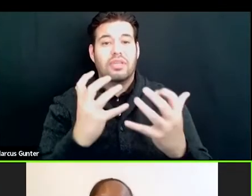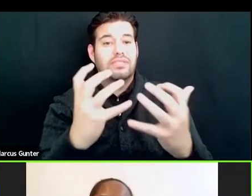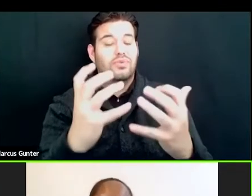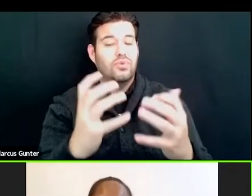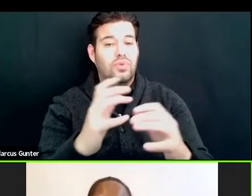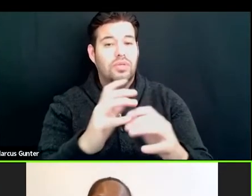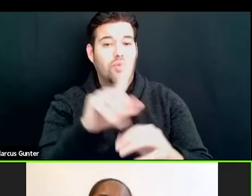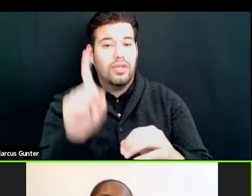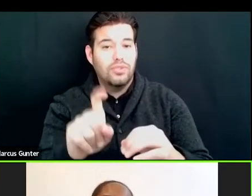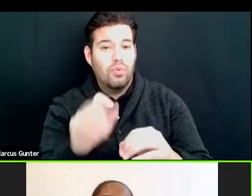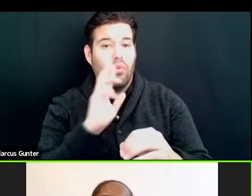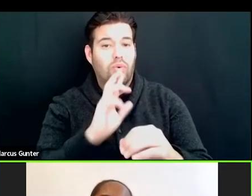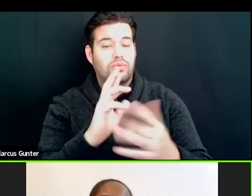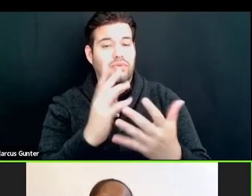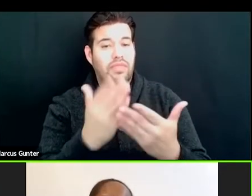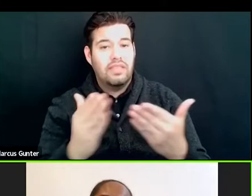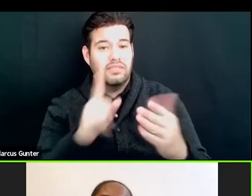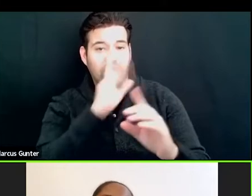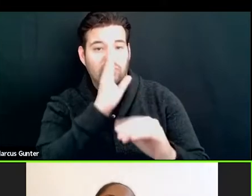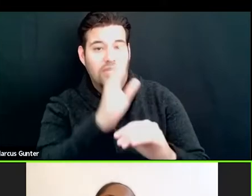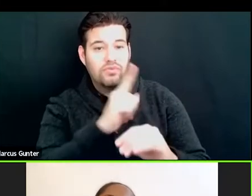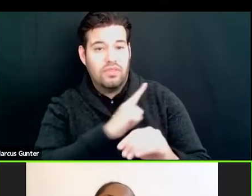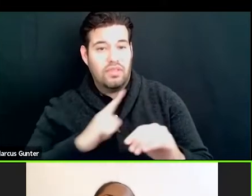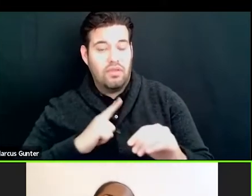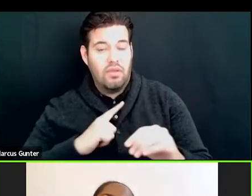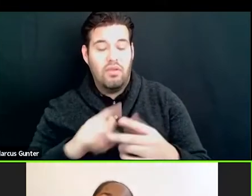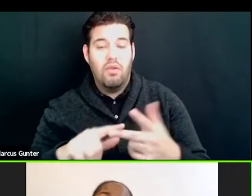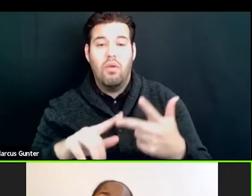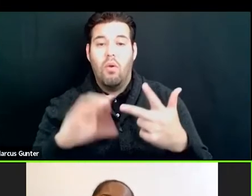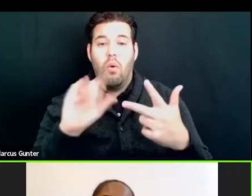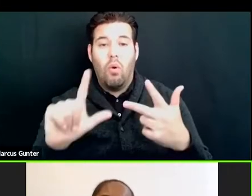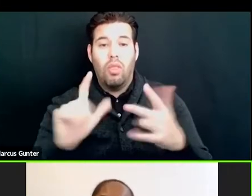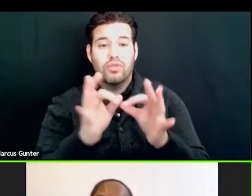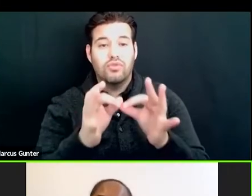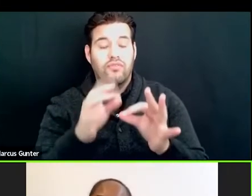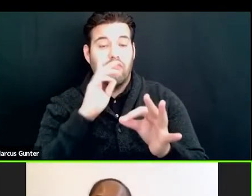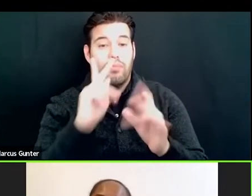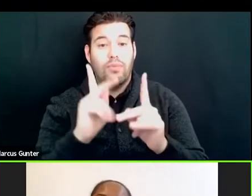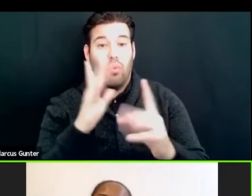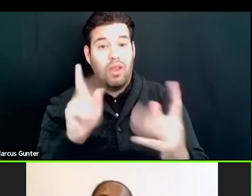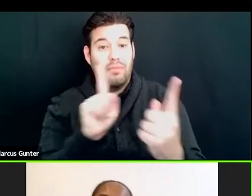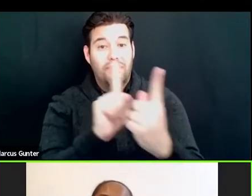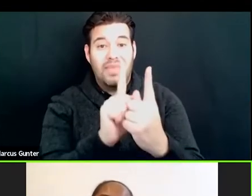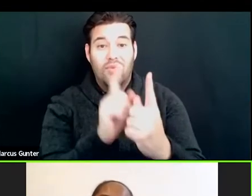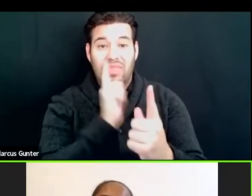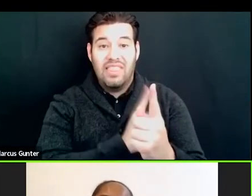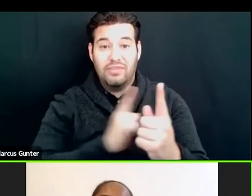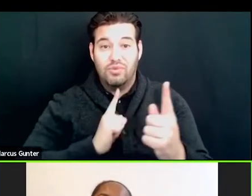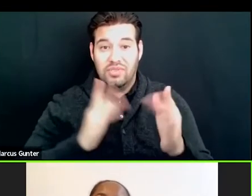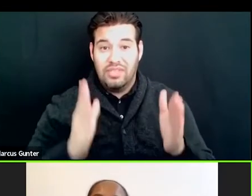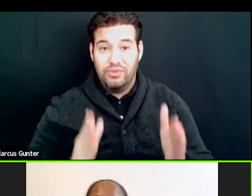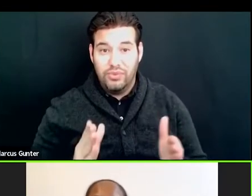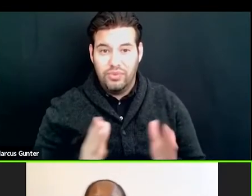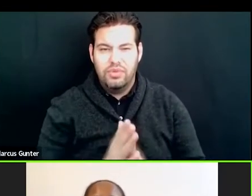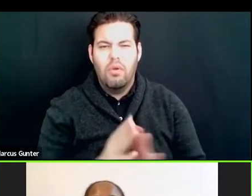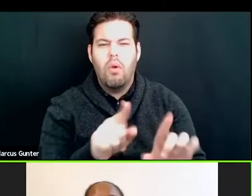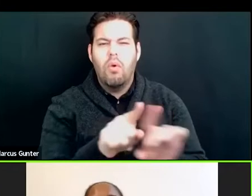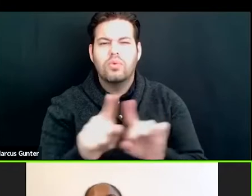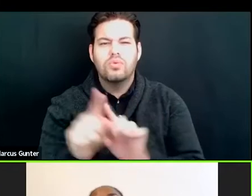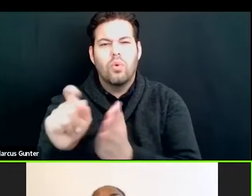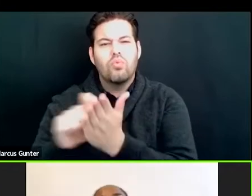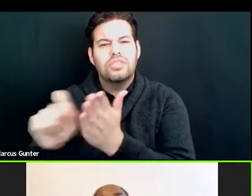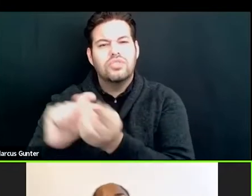that come directly to the legislature. Uh, oral interpretation for people who want to have meetings with legislators. And then you want to think about written